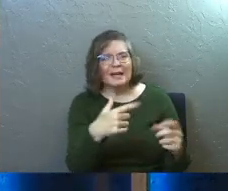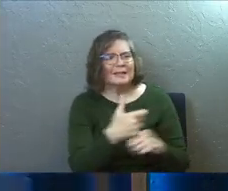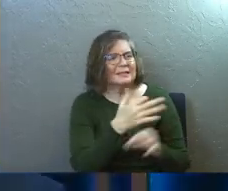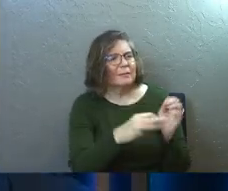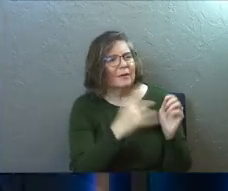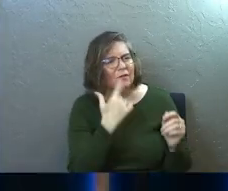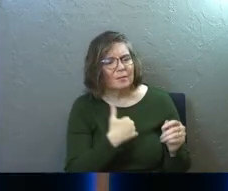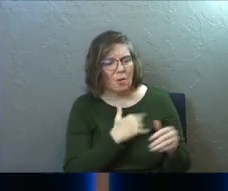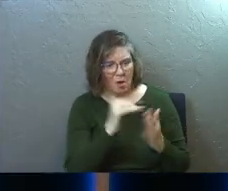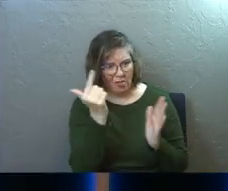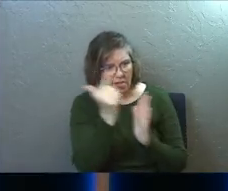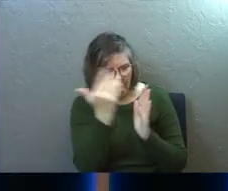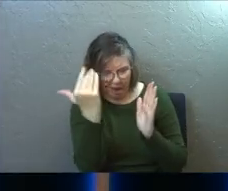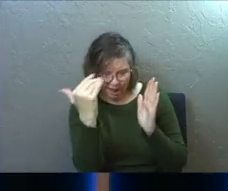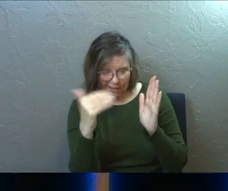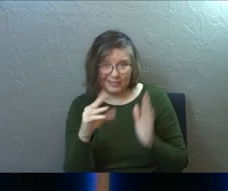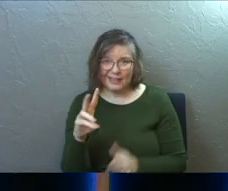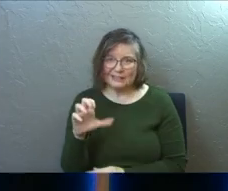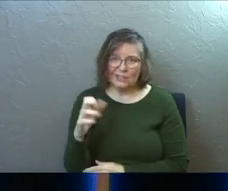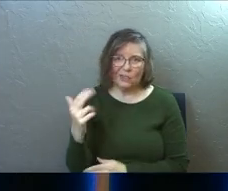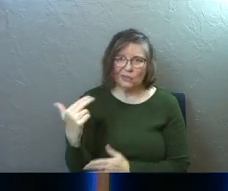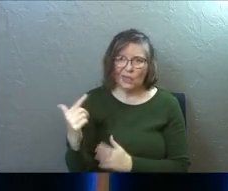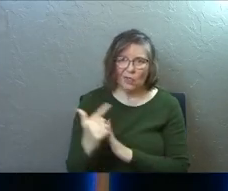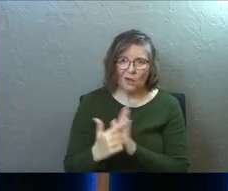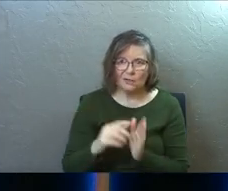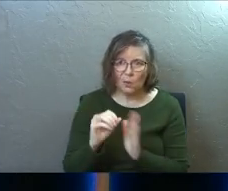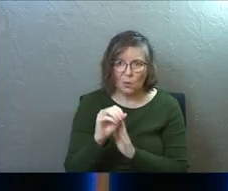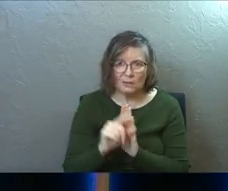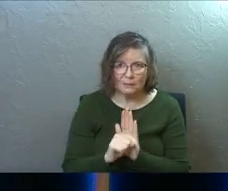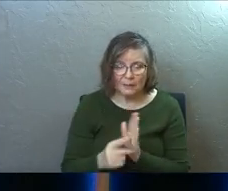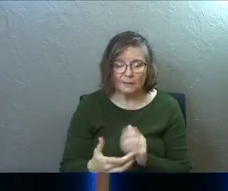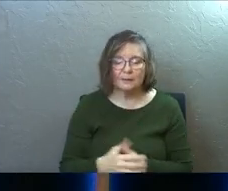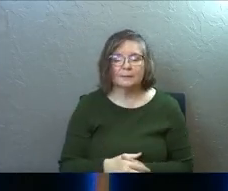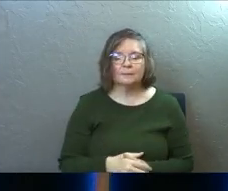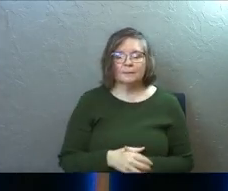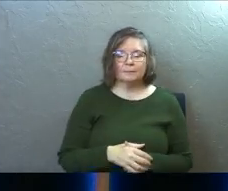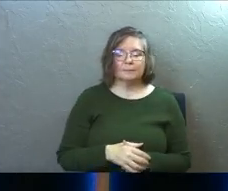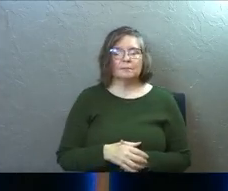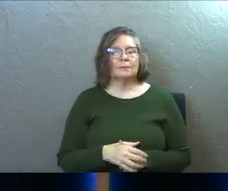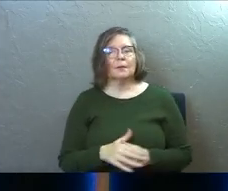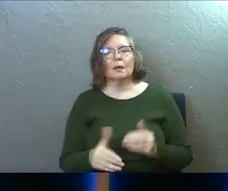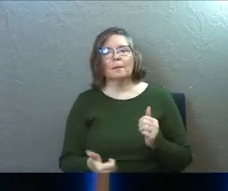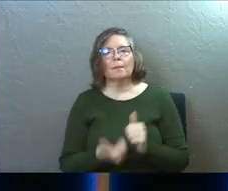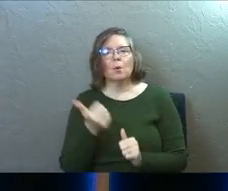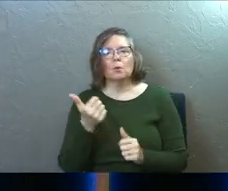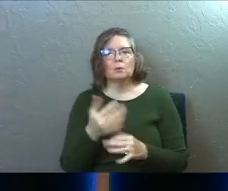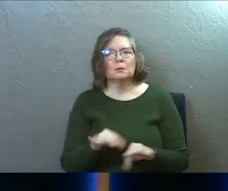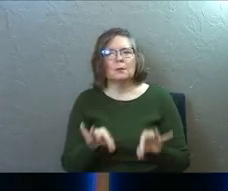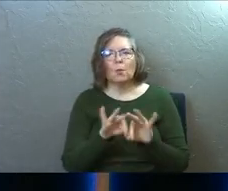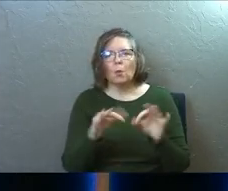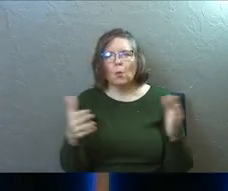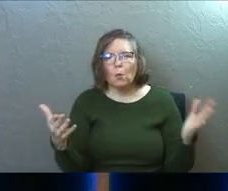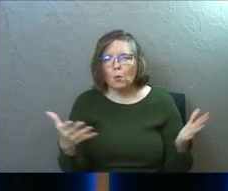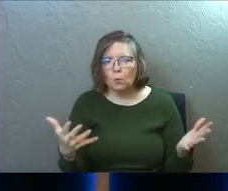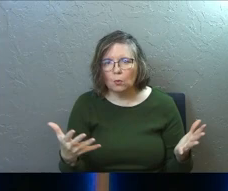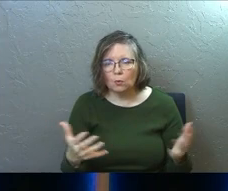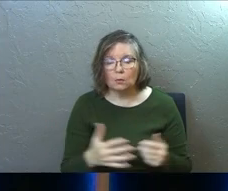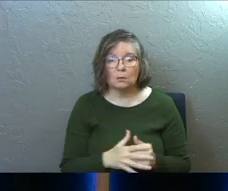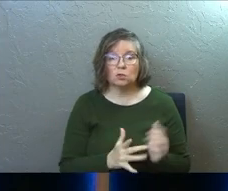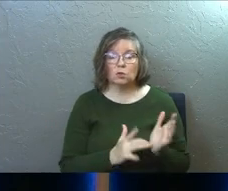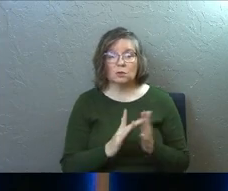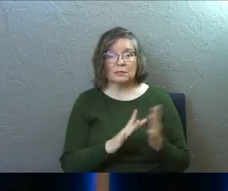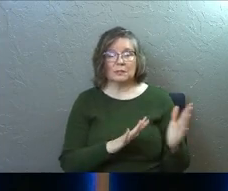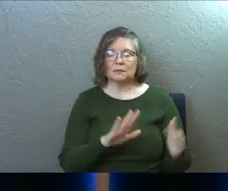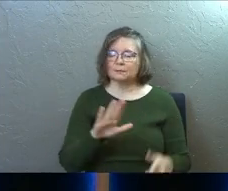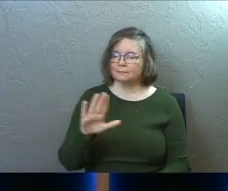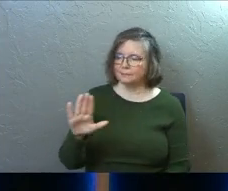take all the laws. Like there's 613 of them in the old Testament. What's the most important? And so